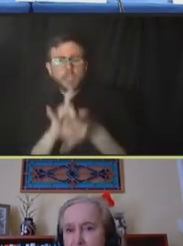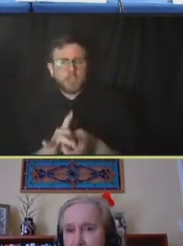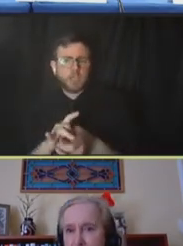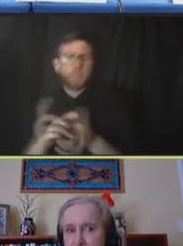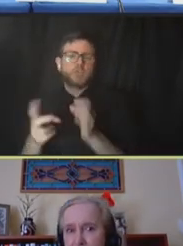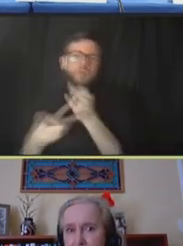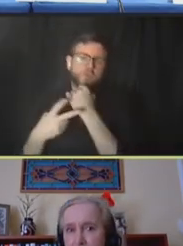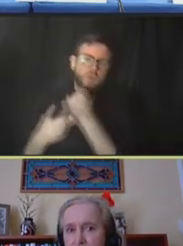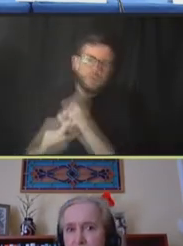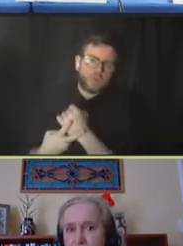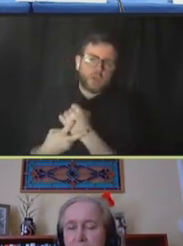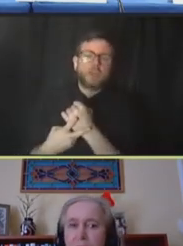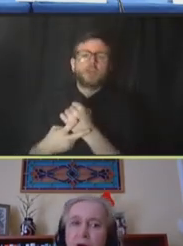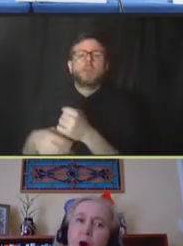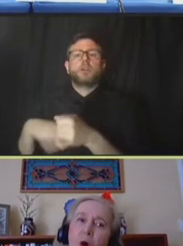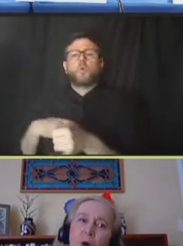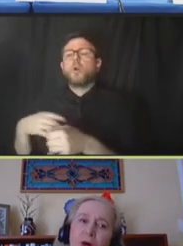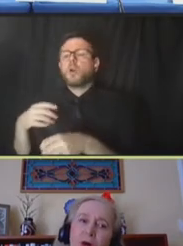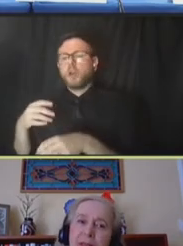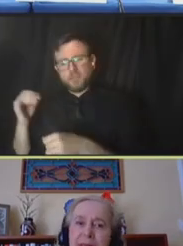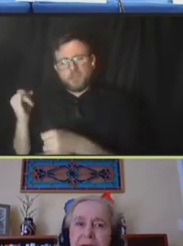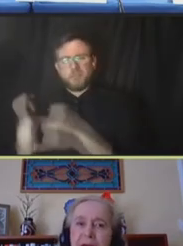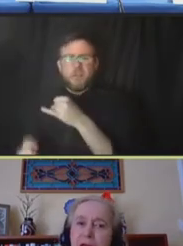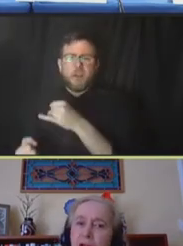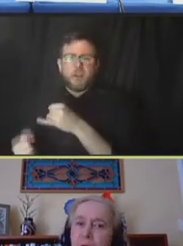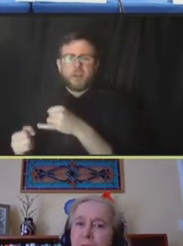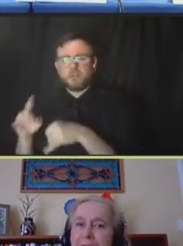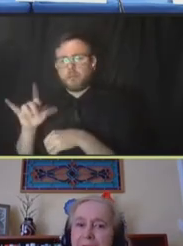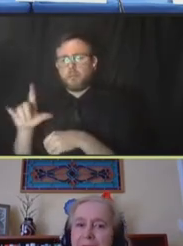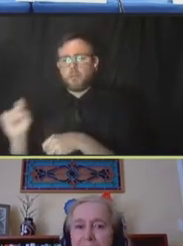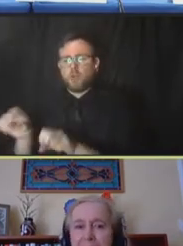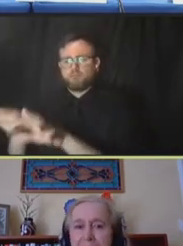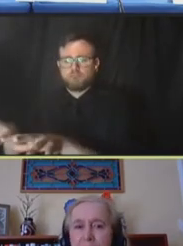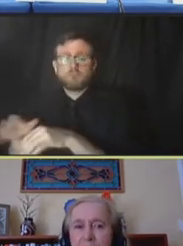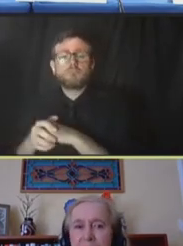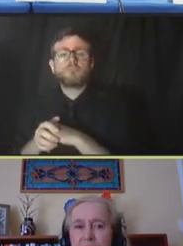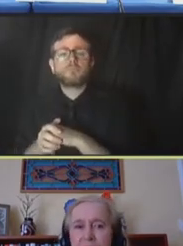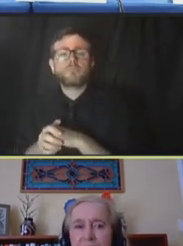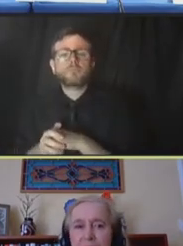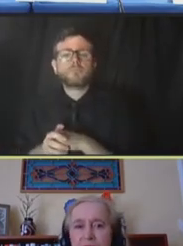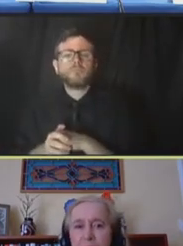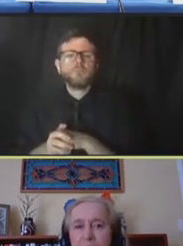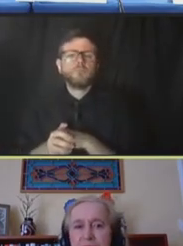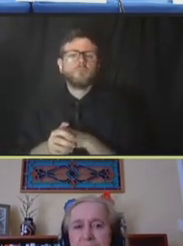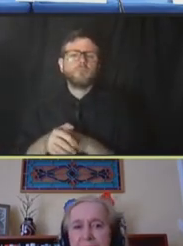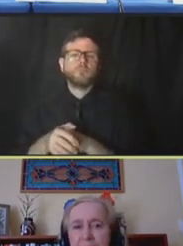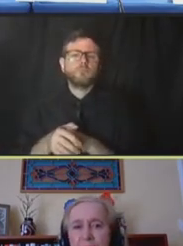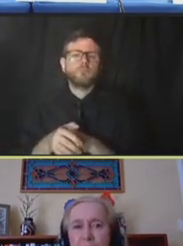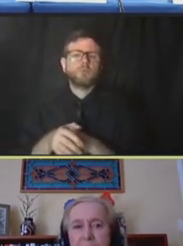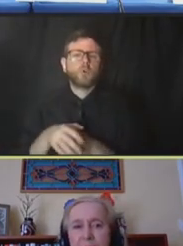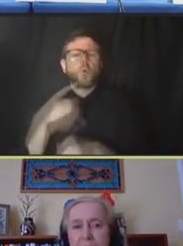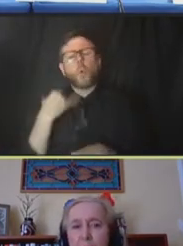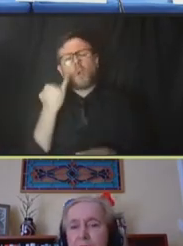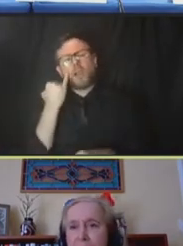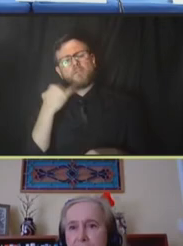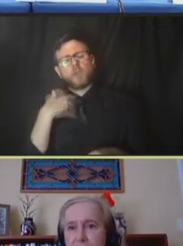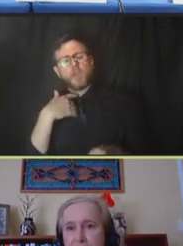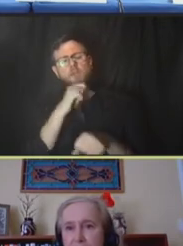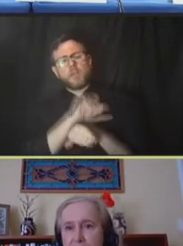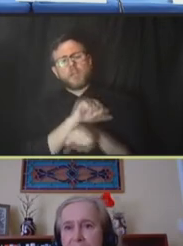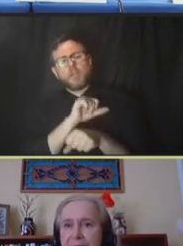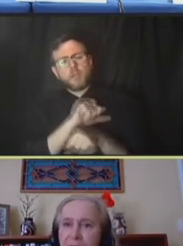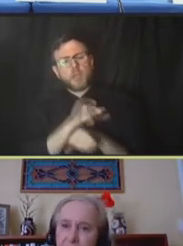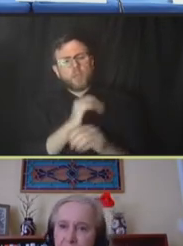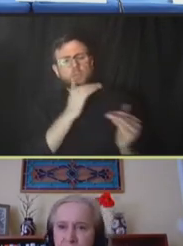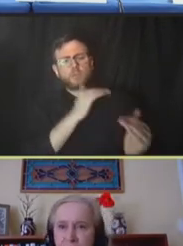last mile distribution. Or, say, you had a labor constraint associated with production,